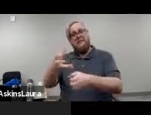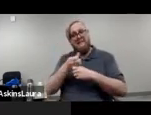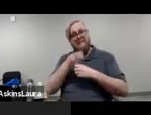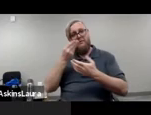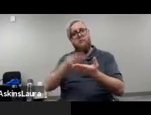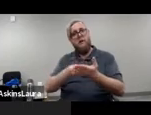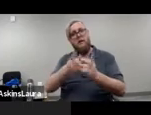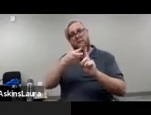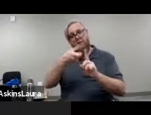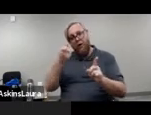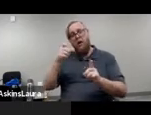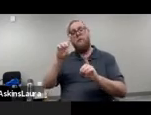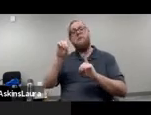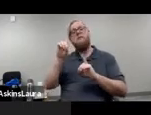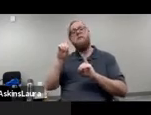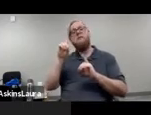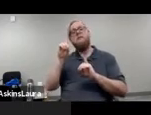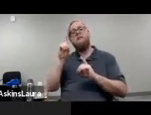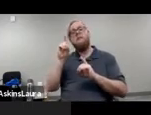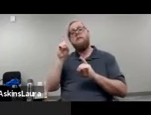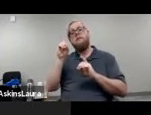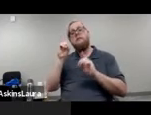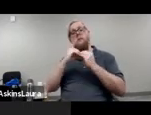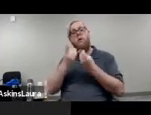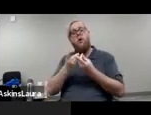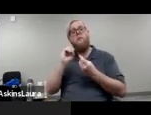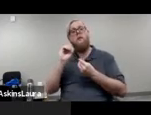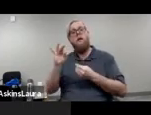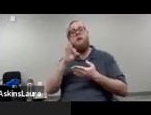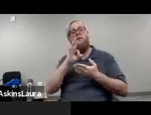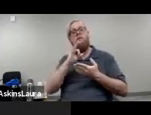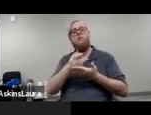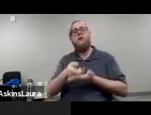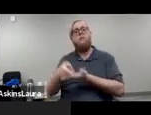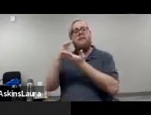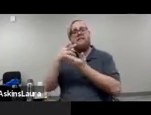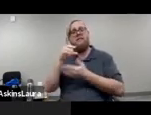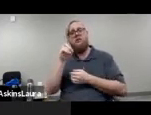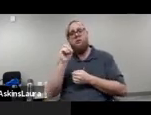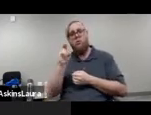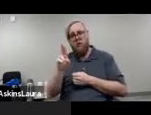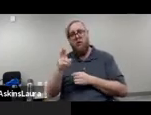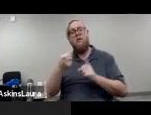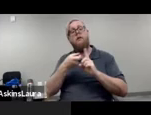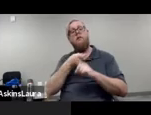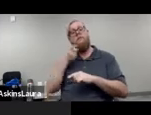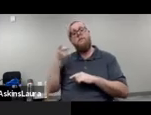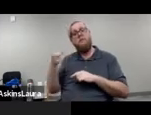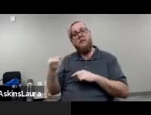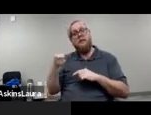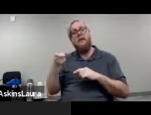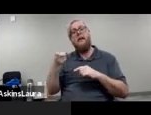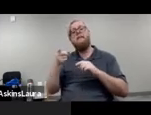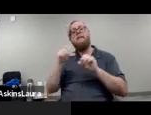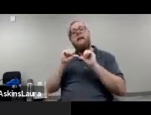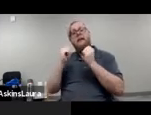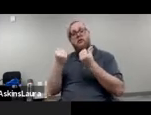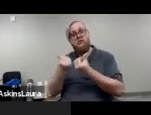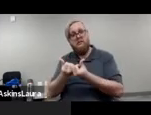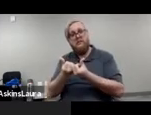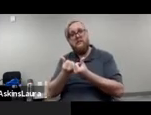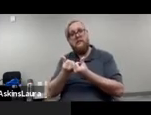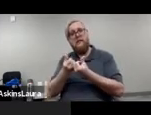money through the Department of Rehabilitation. So, through that department and individually with these agencies,